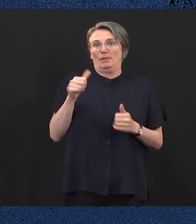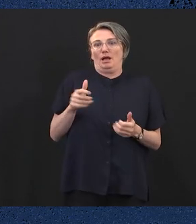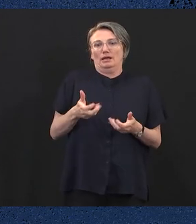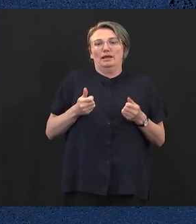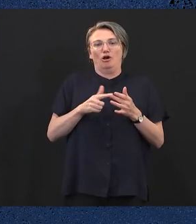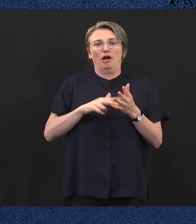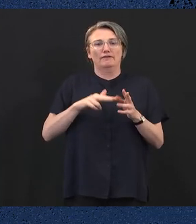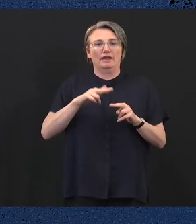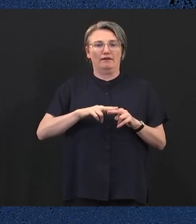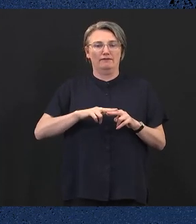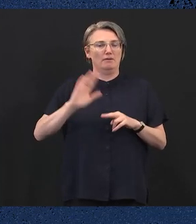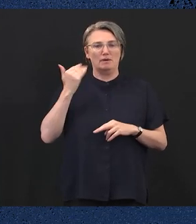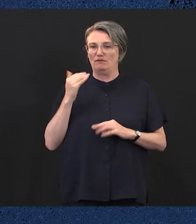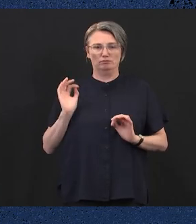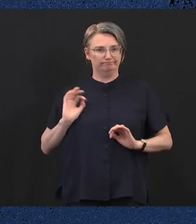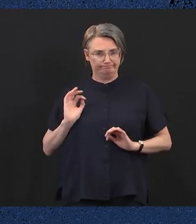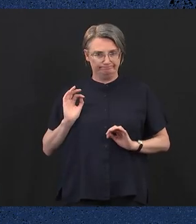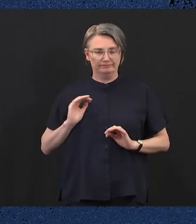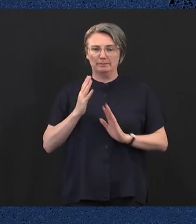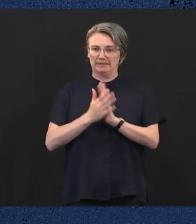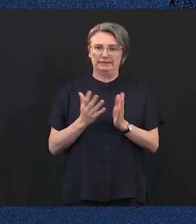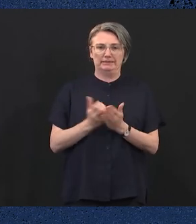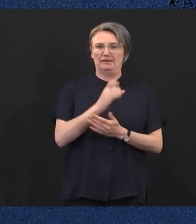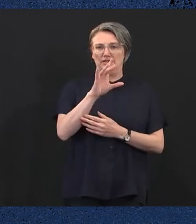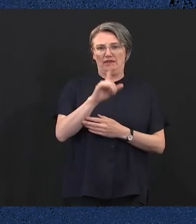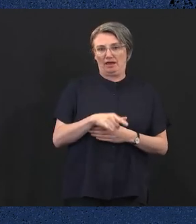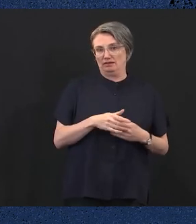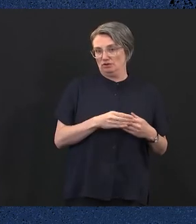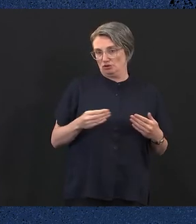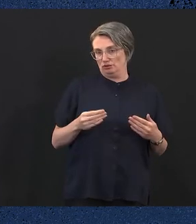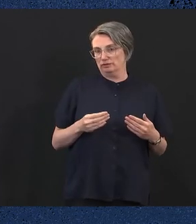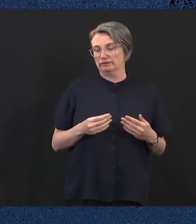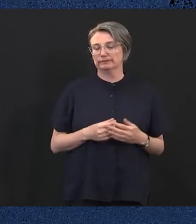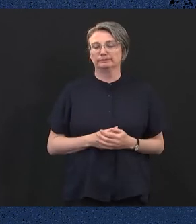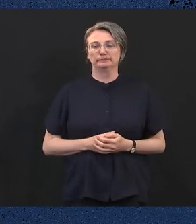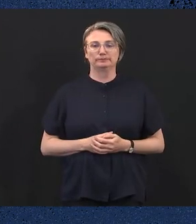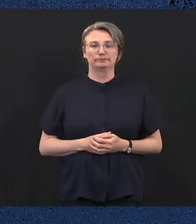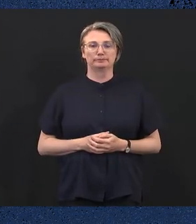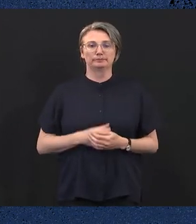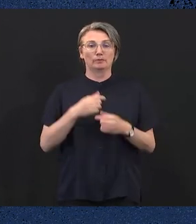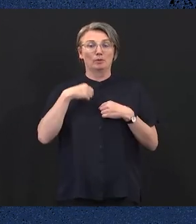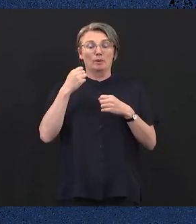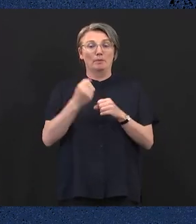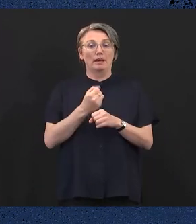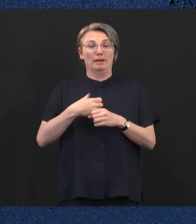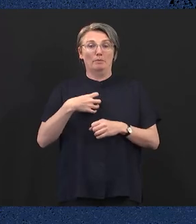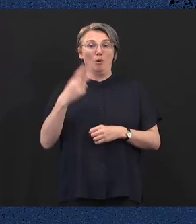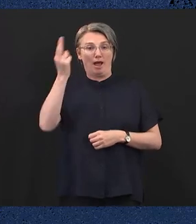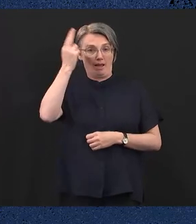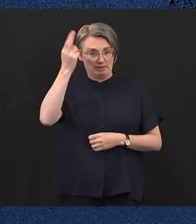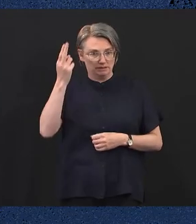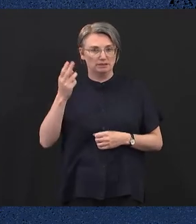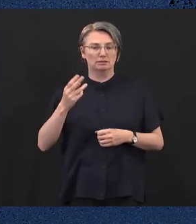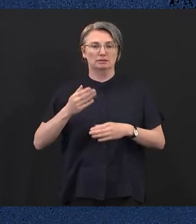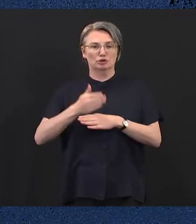up to $10,000 for eligible Victorians. Creating more paramedic positions. To